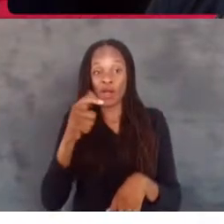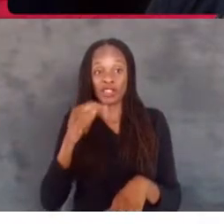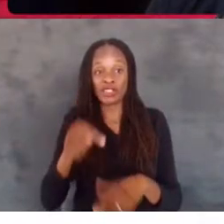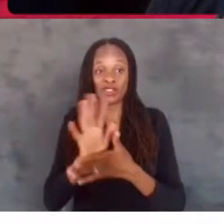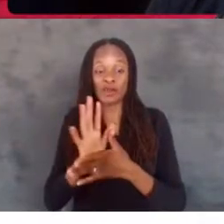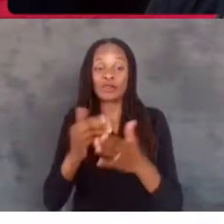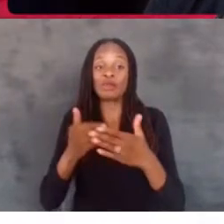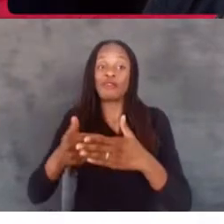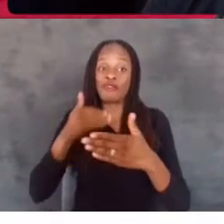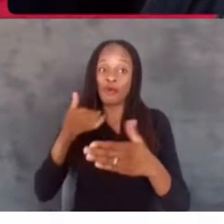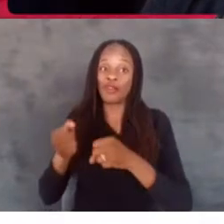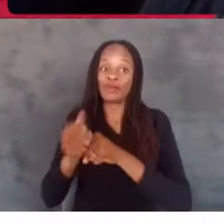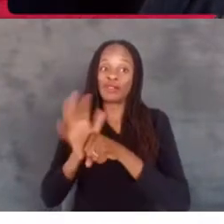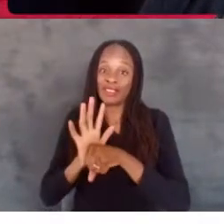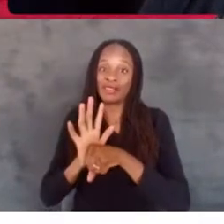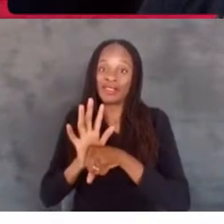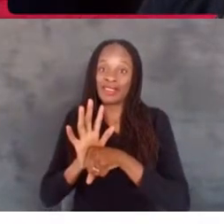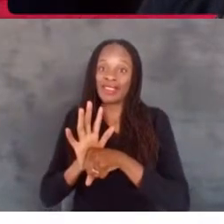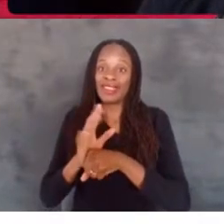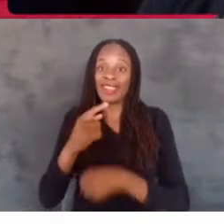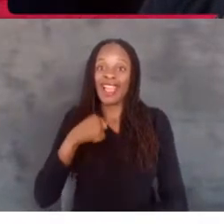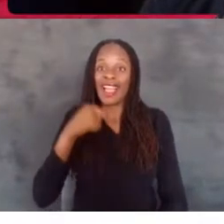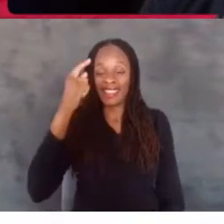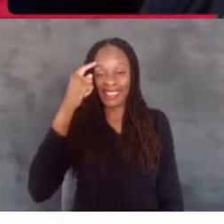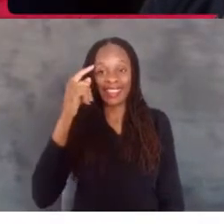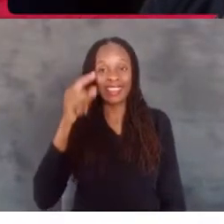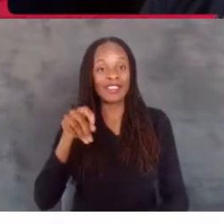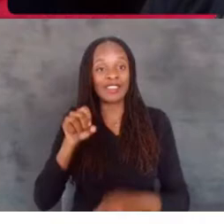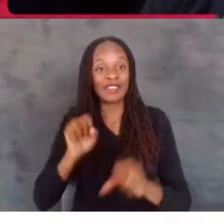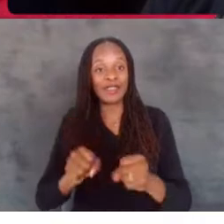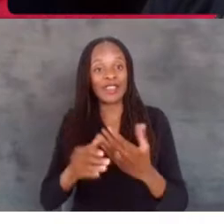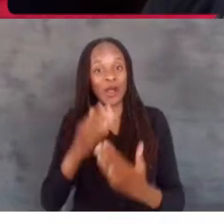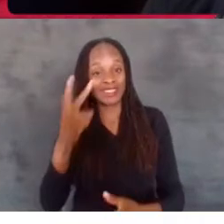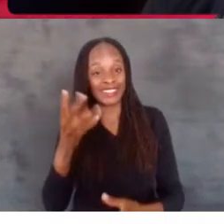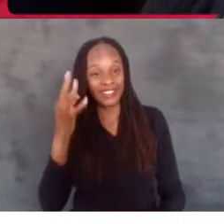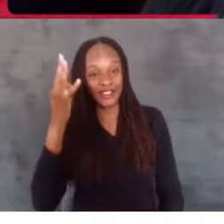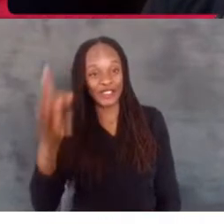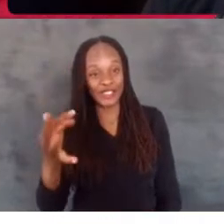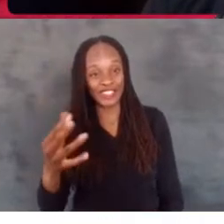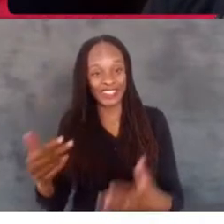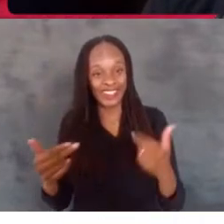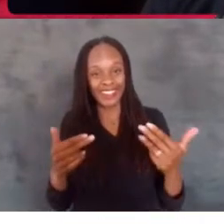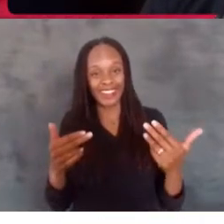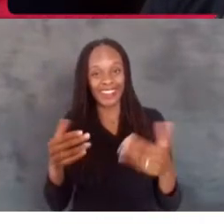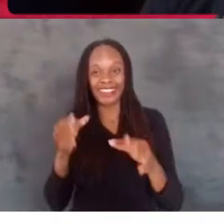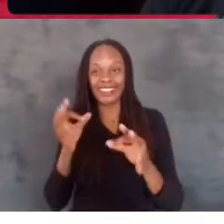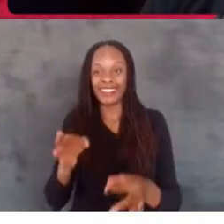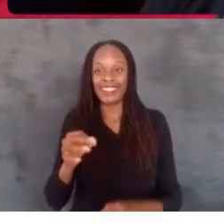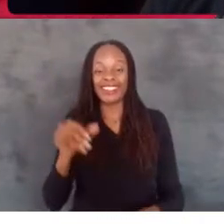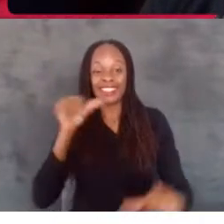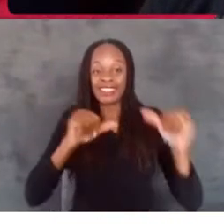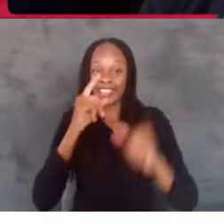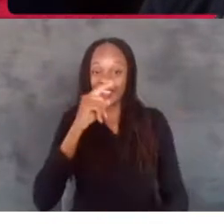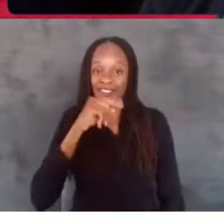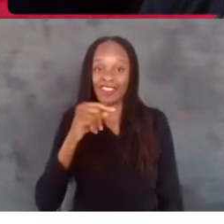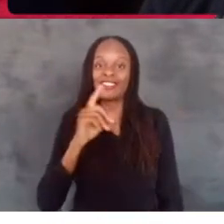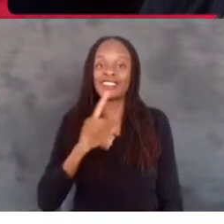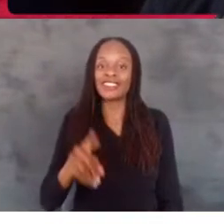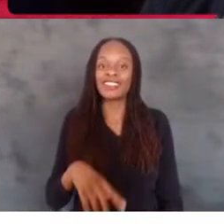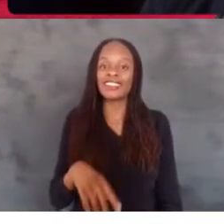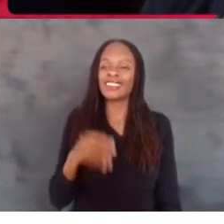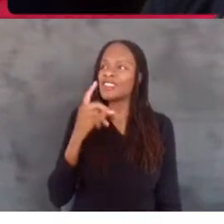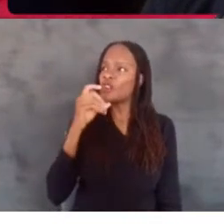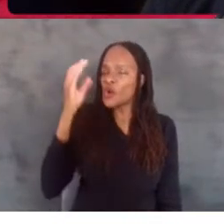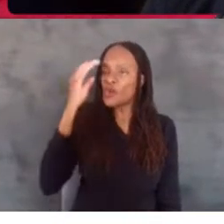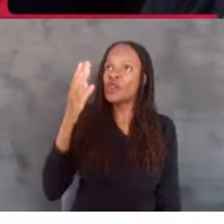So I think we're almost, uh, could see the future. So. Absolutely. Sci-fi for sure. Who knew Parents Inc. could tell